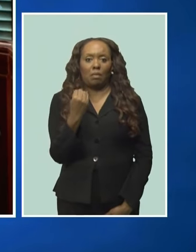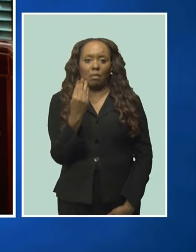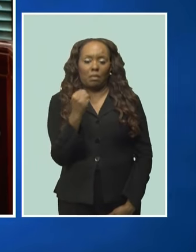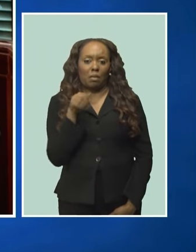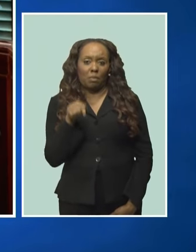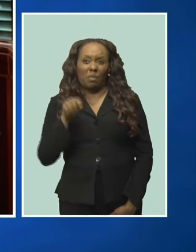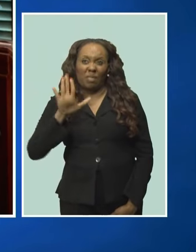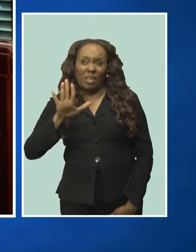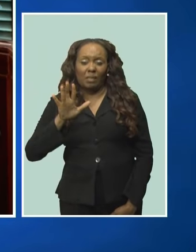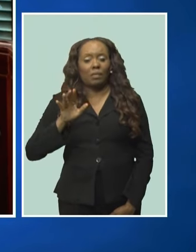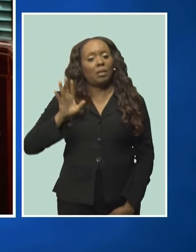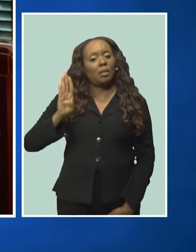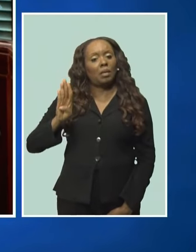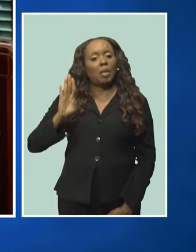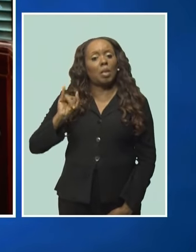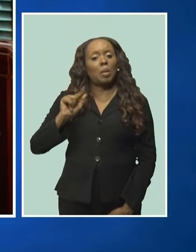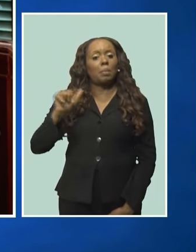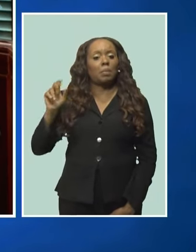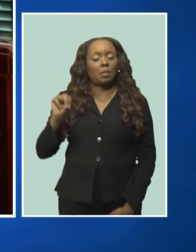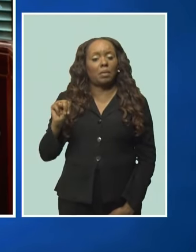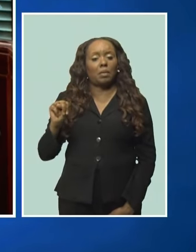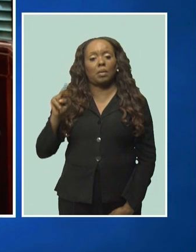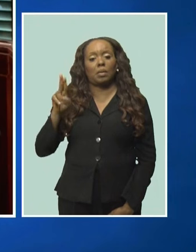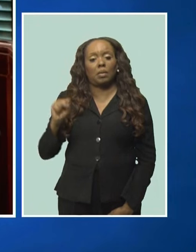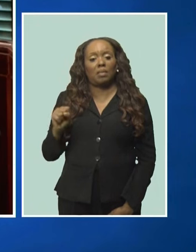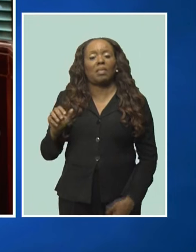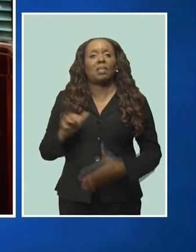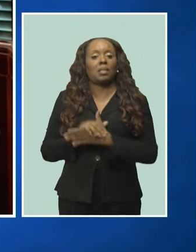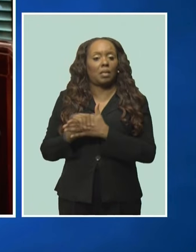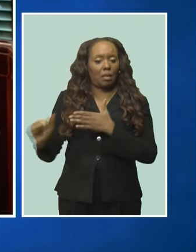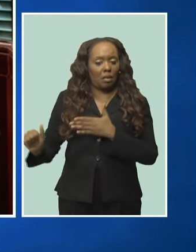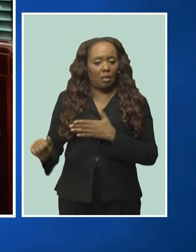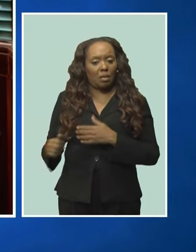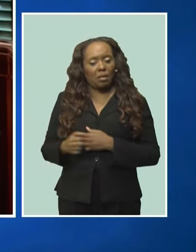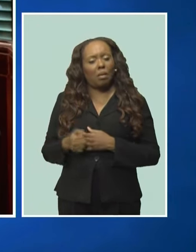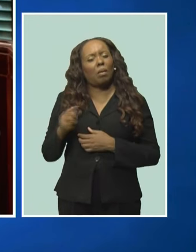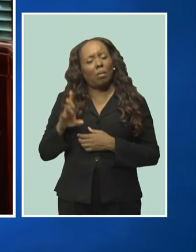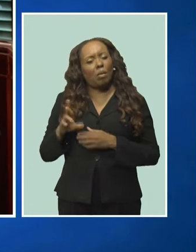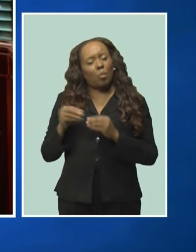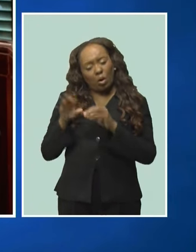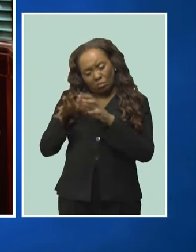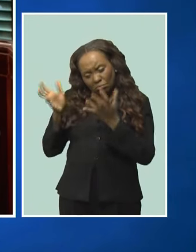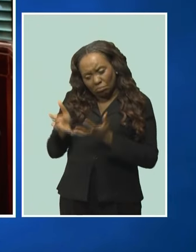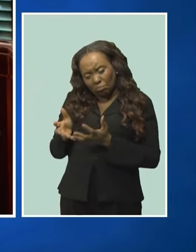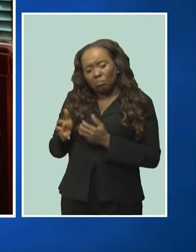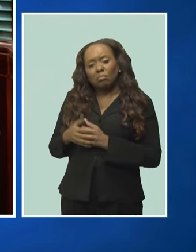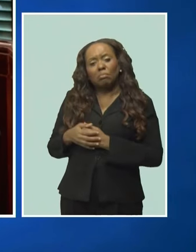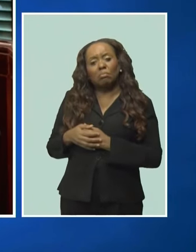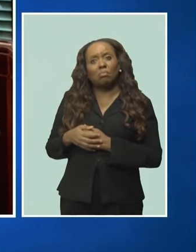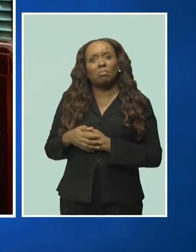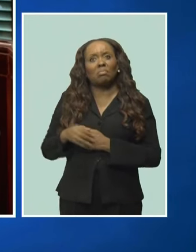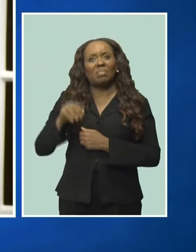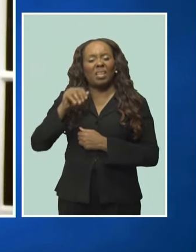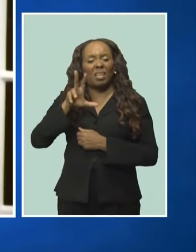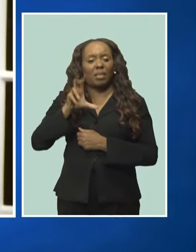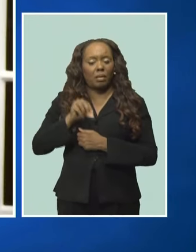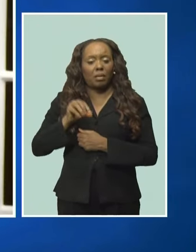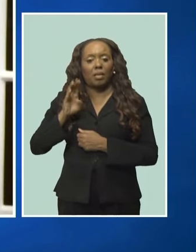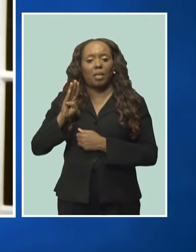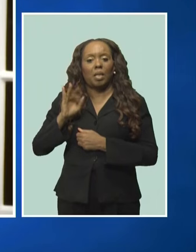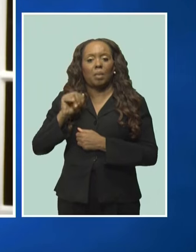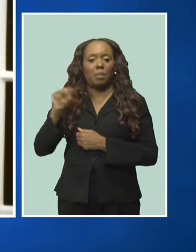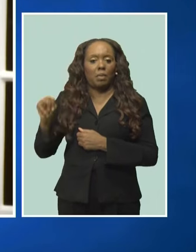billion U.S. dollars by 2035, or to put it more clearly, just short of 30 billion